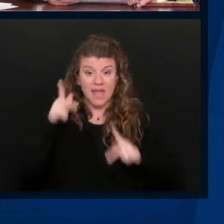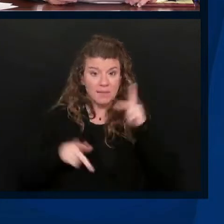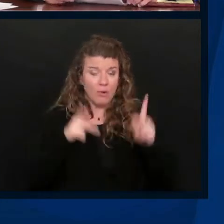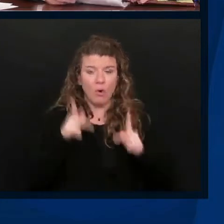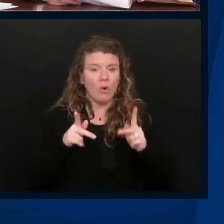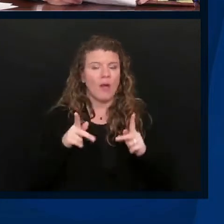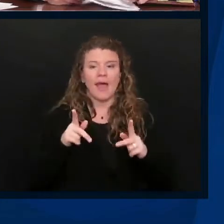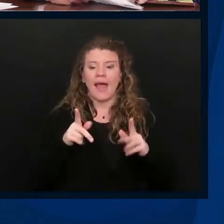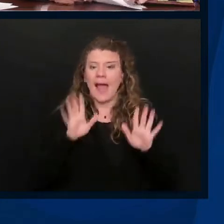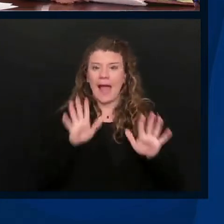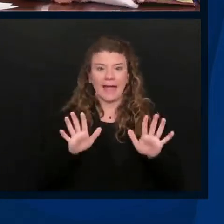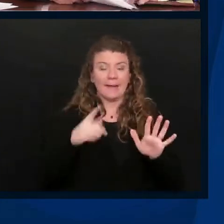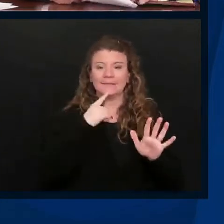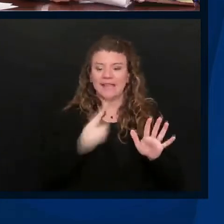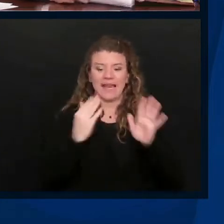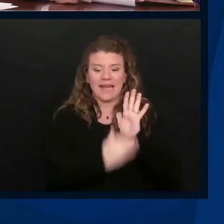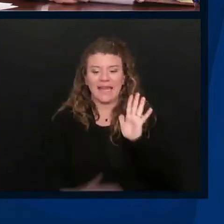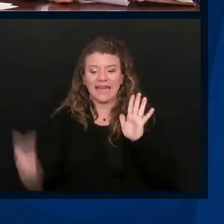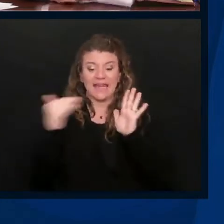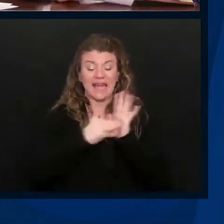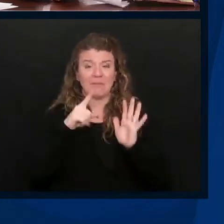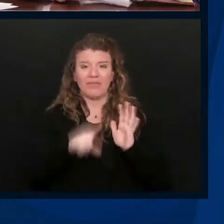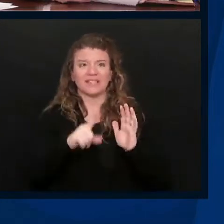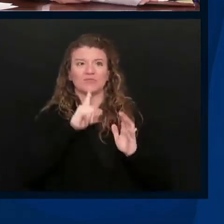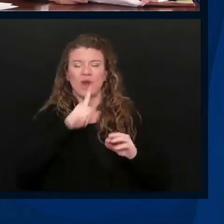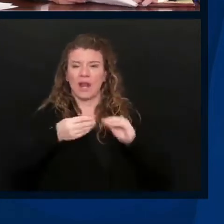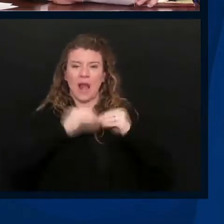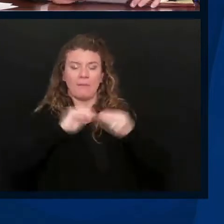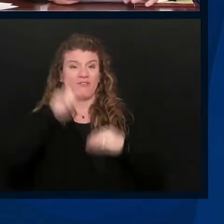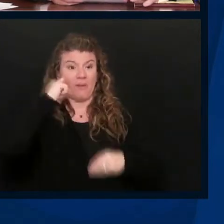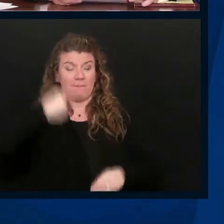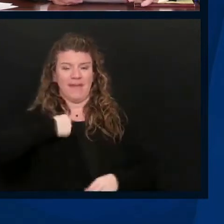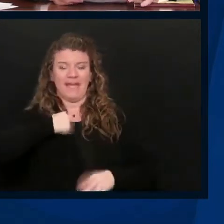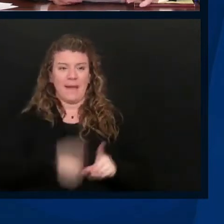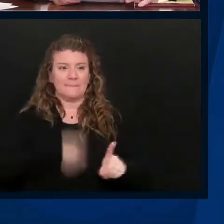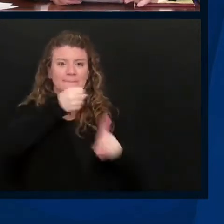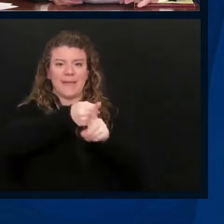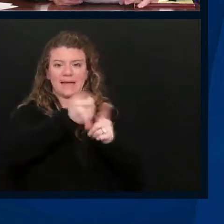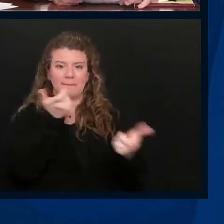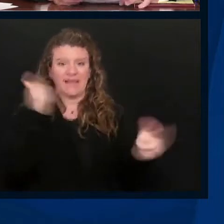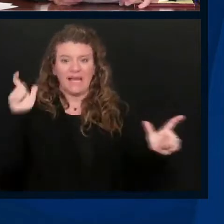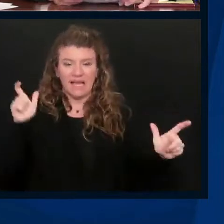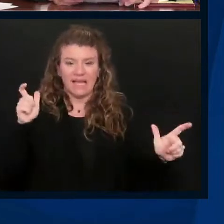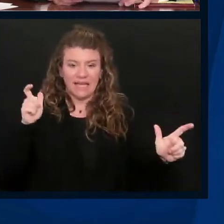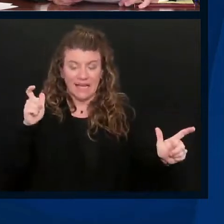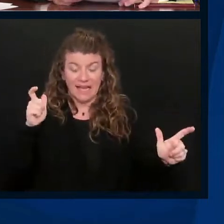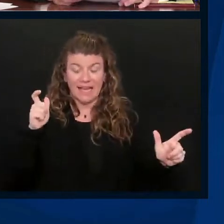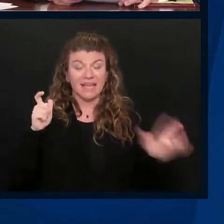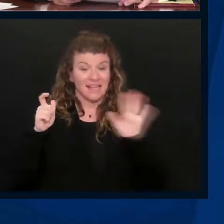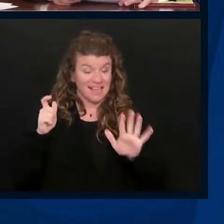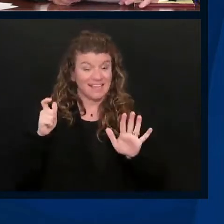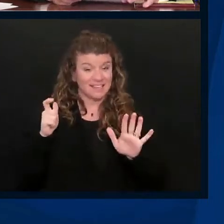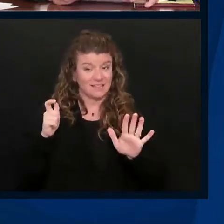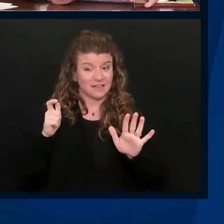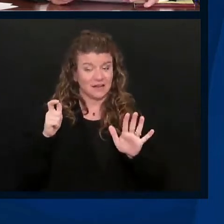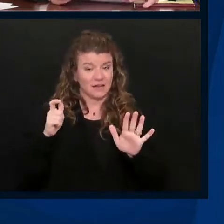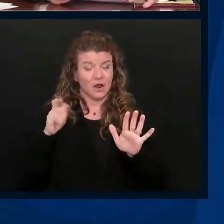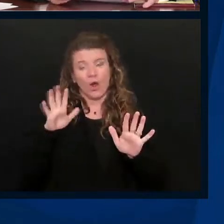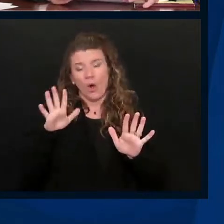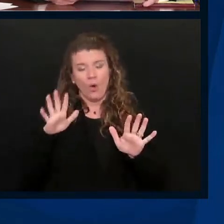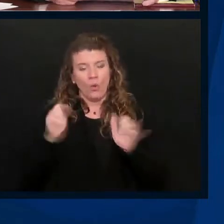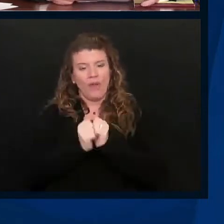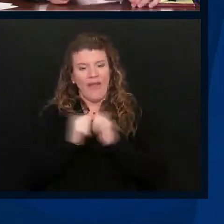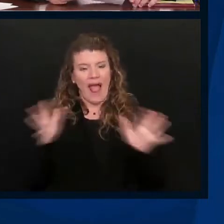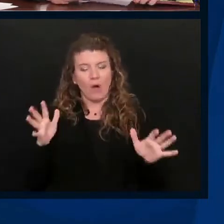keep going back. This is probably the most impacting number for me at this point in time, with the exception of just having to read